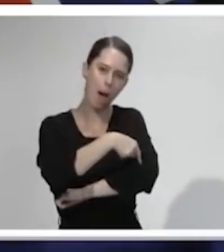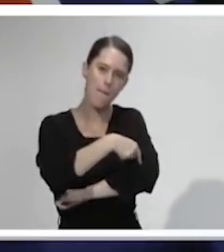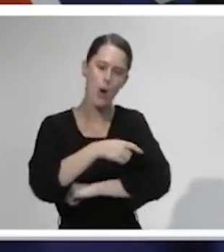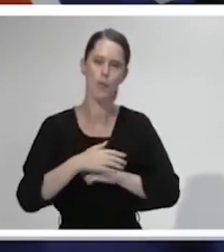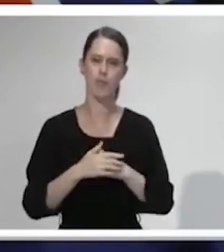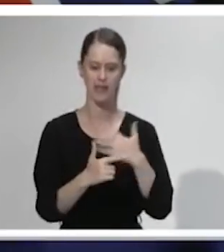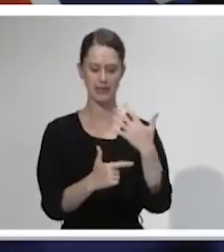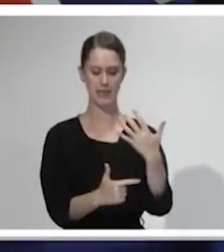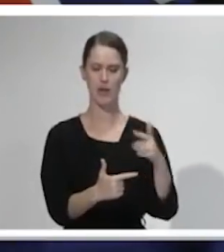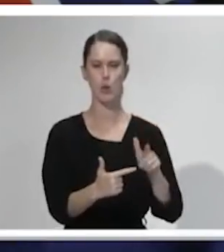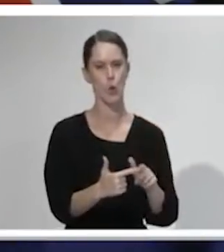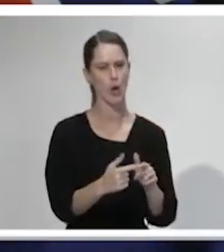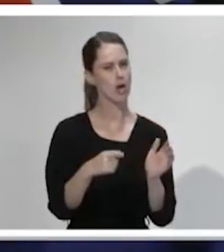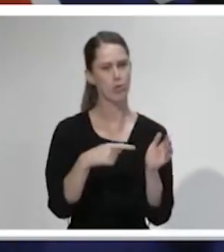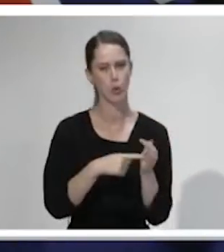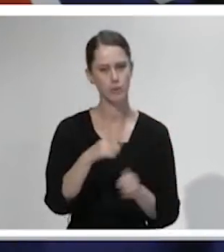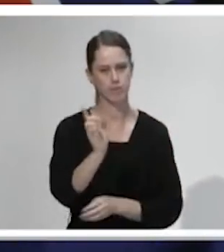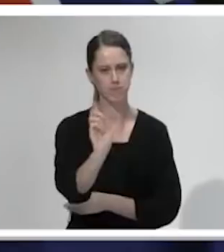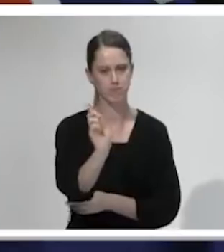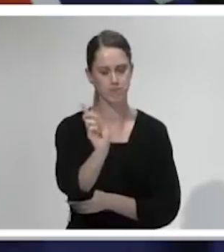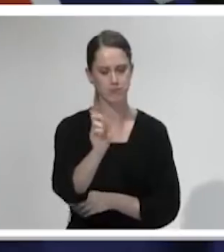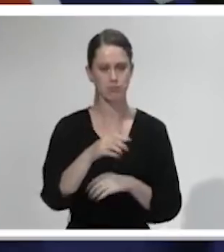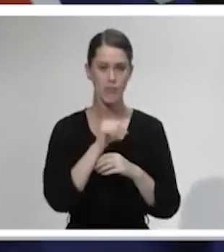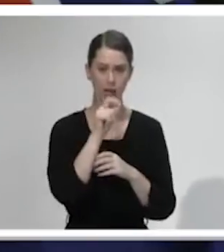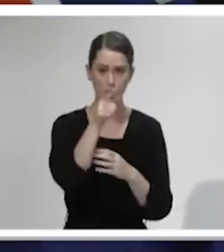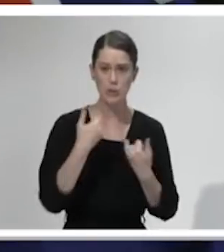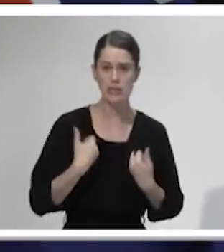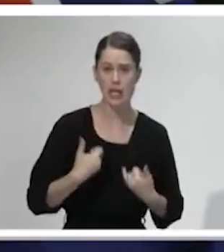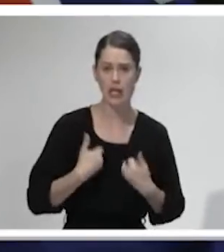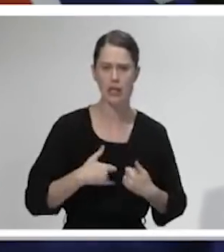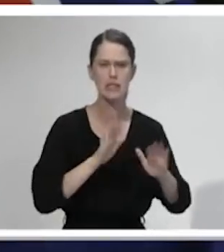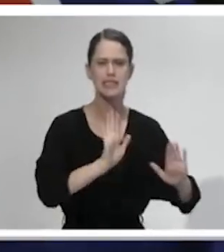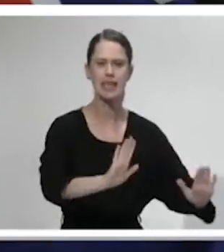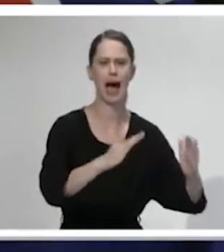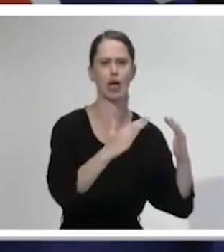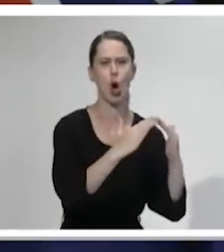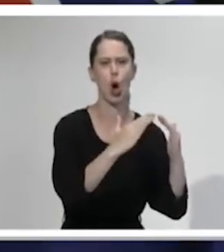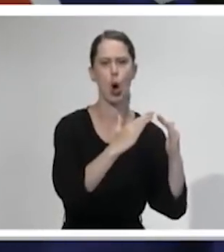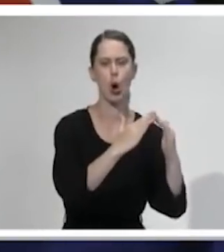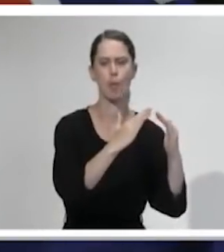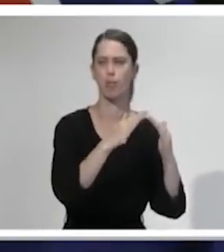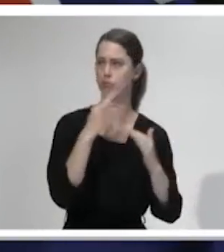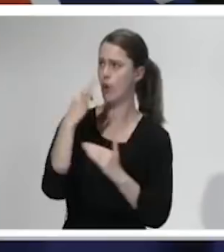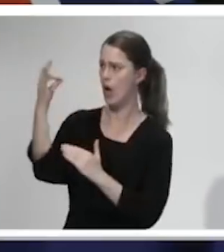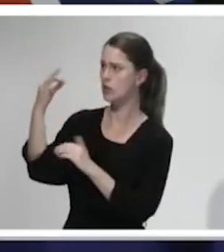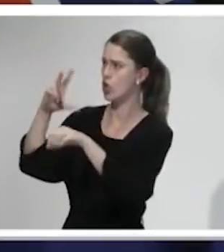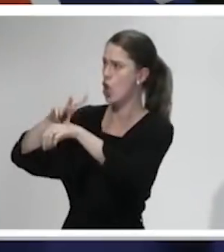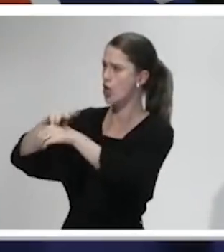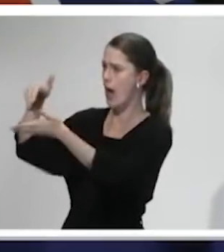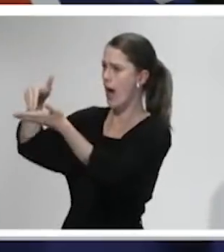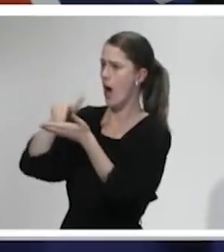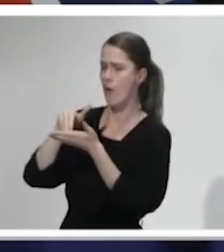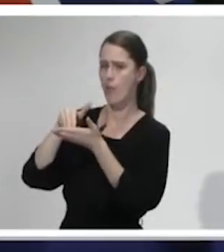And seven, and this is a really important one. If you're sick, stay at home, get advice from the GP or